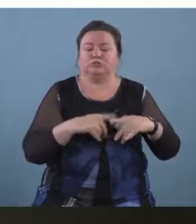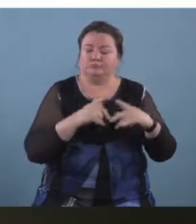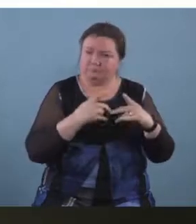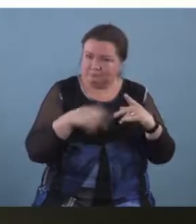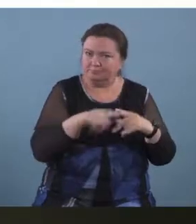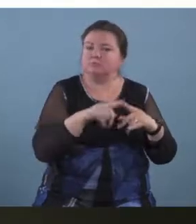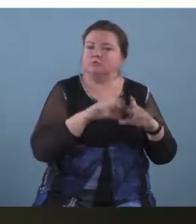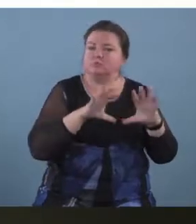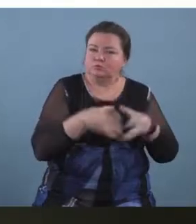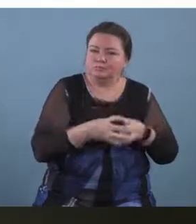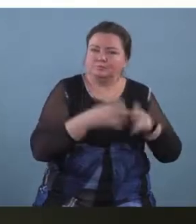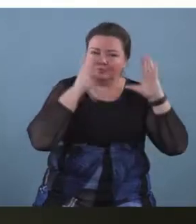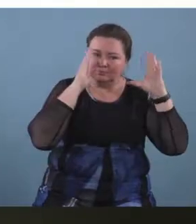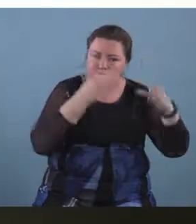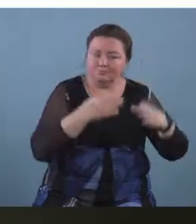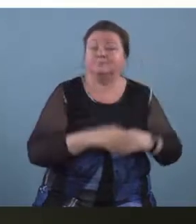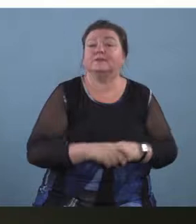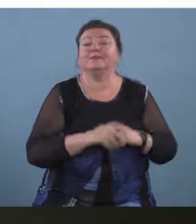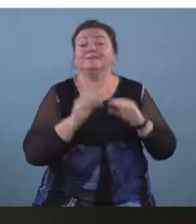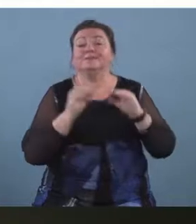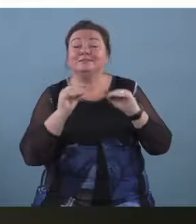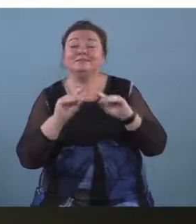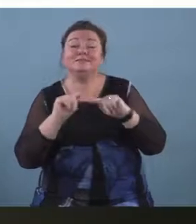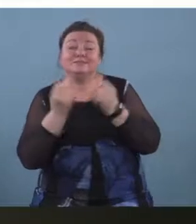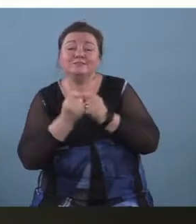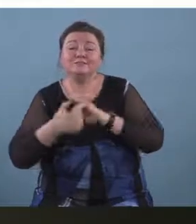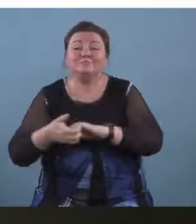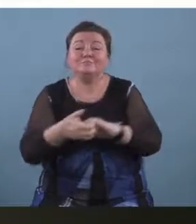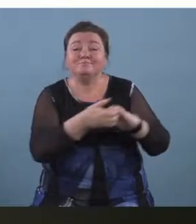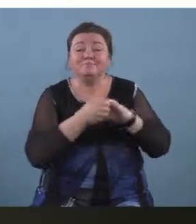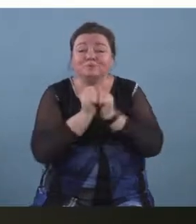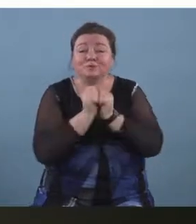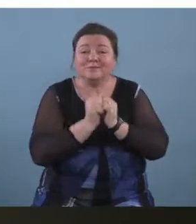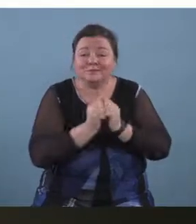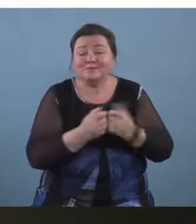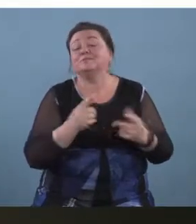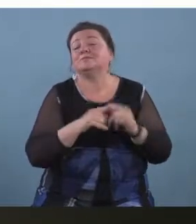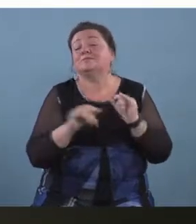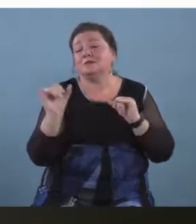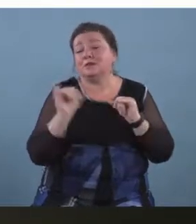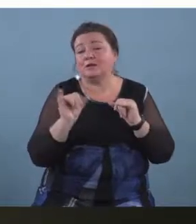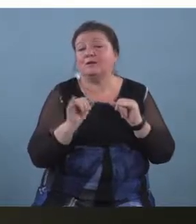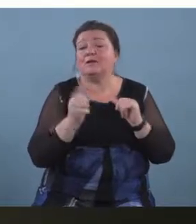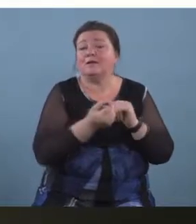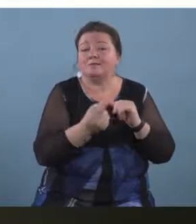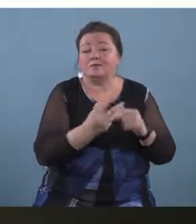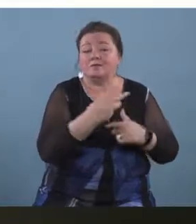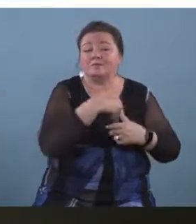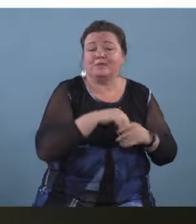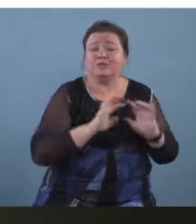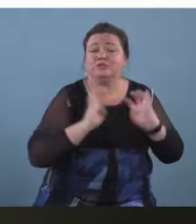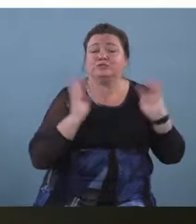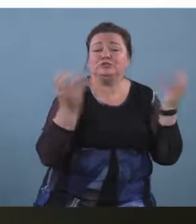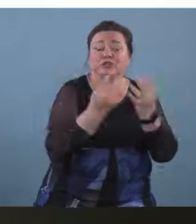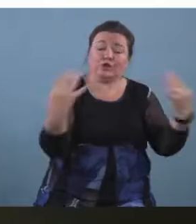it's really good for teamwork as well it's very practical it's very physical if you have everyone in the circle everyone looking